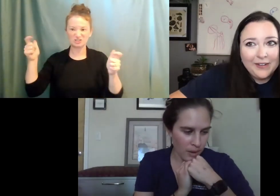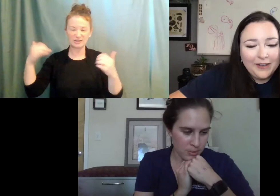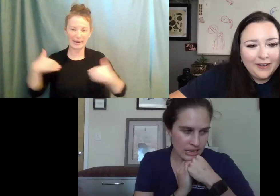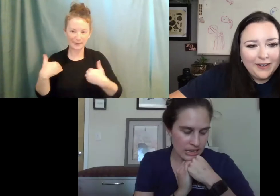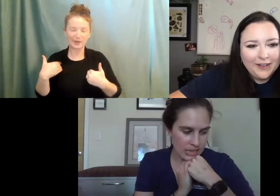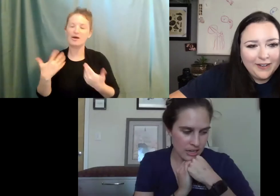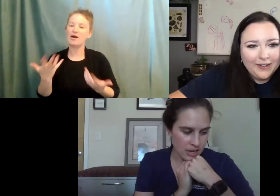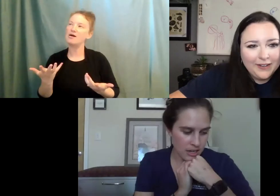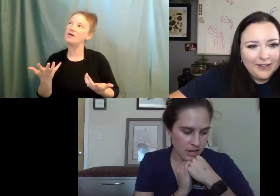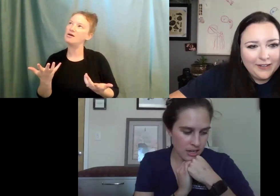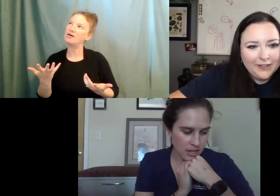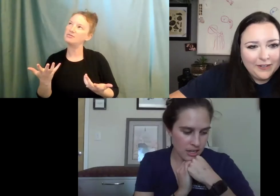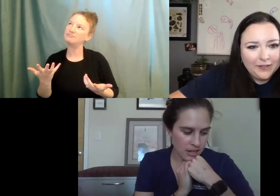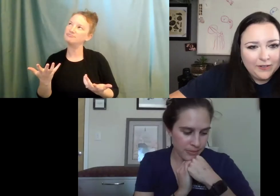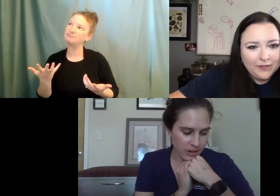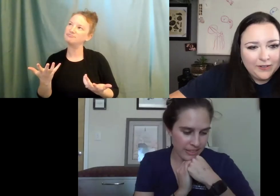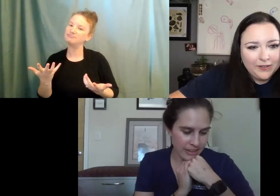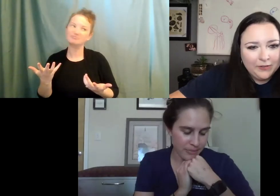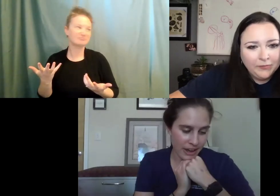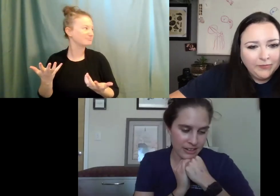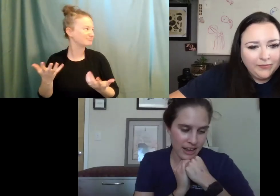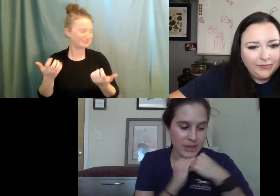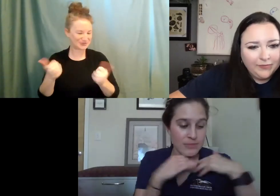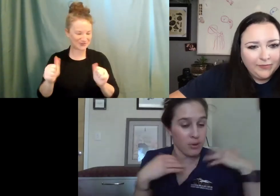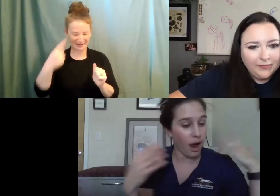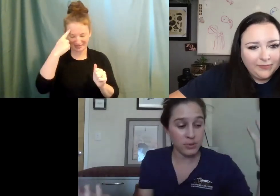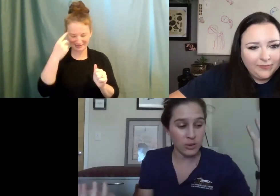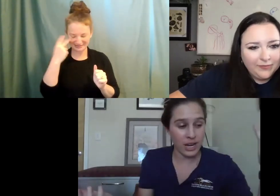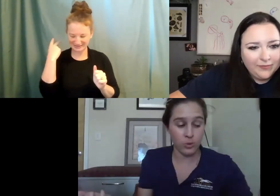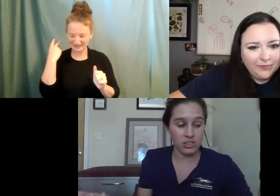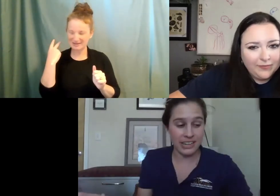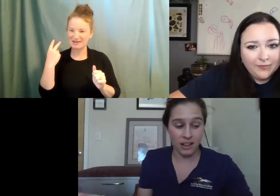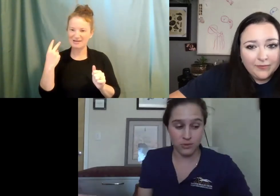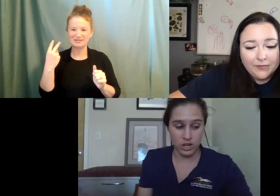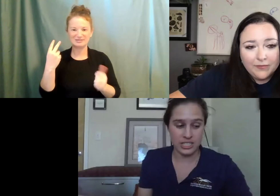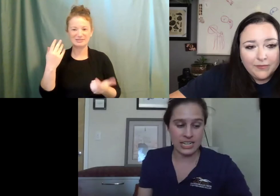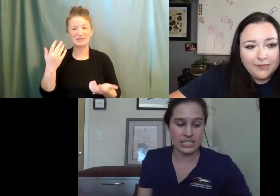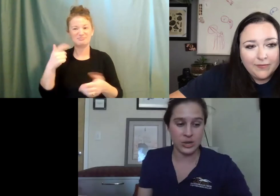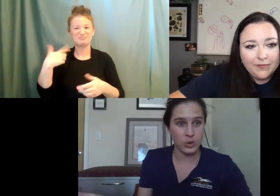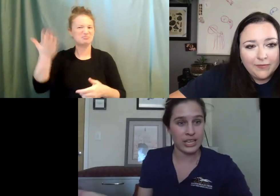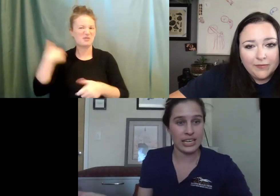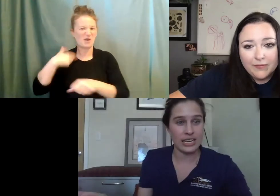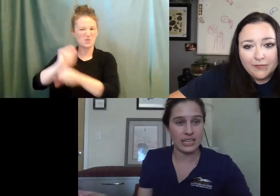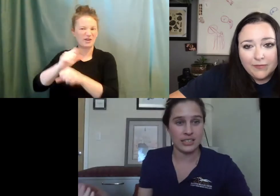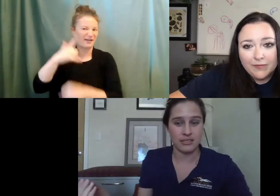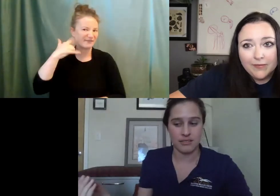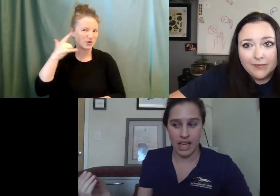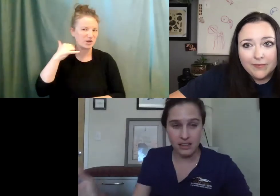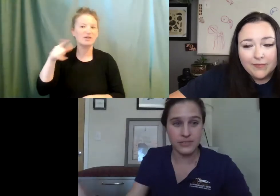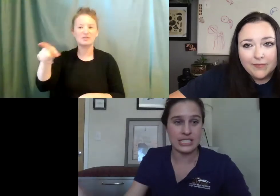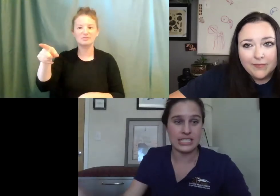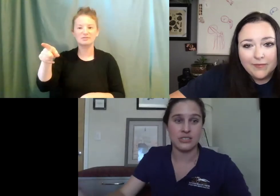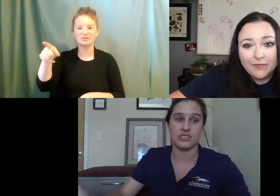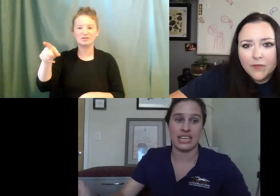probably be, I'm trying to think back. I mean, probably when I worked in California, technically we would get in